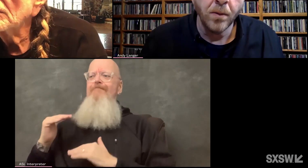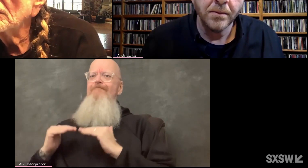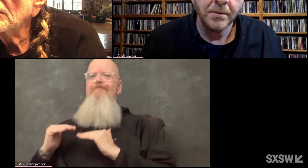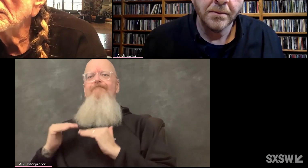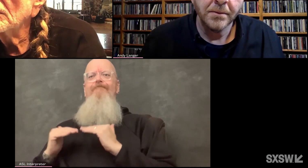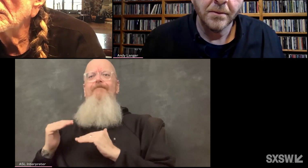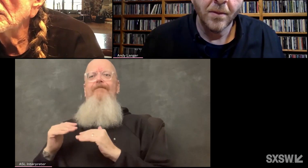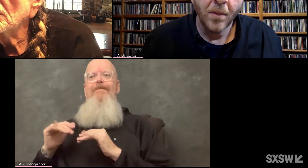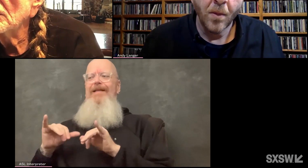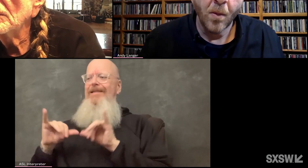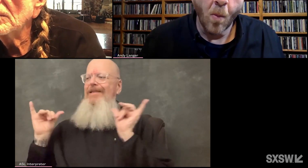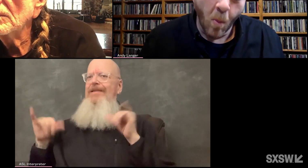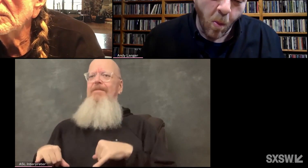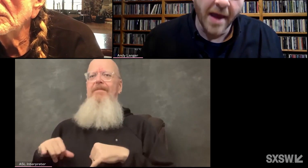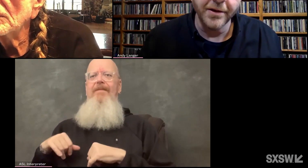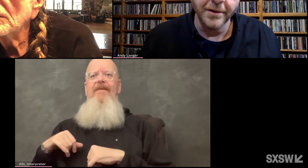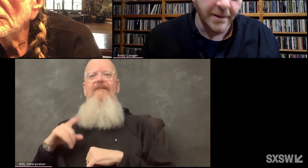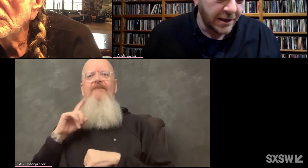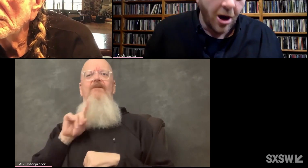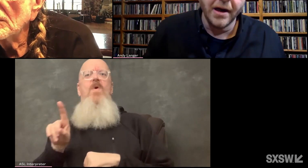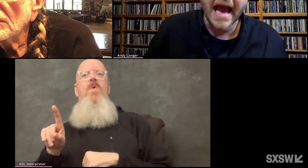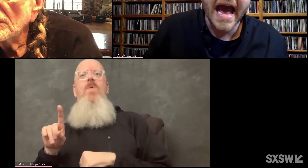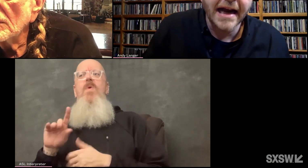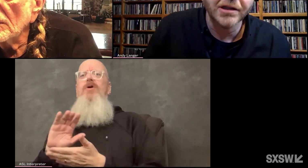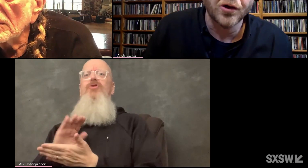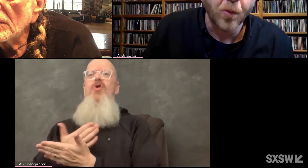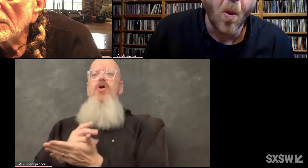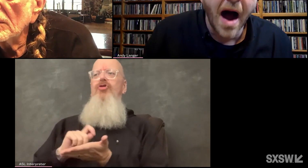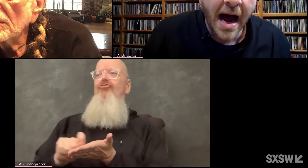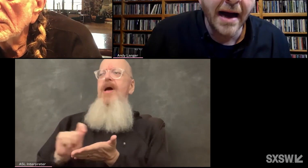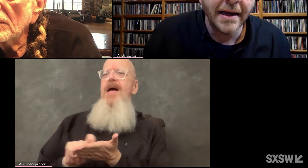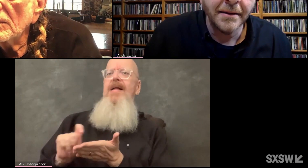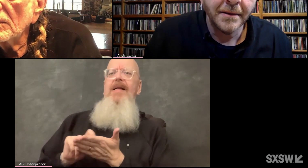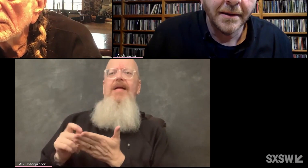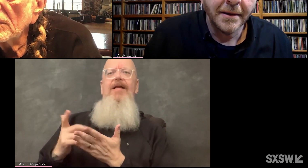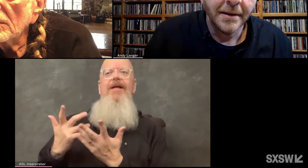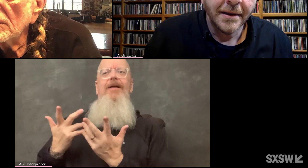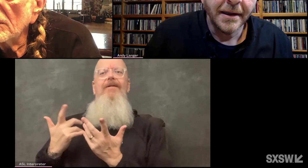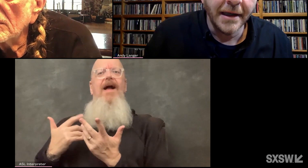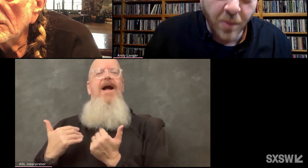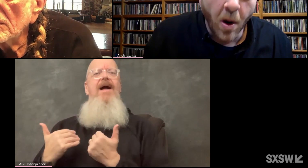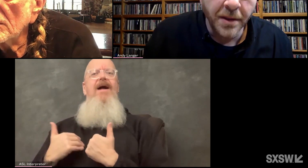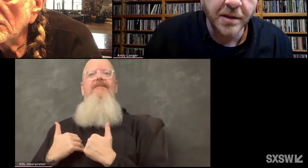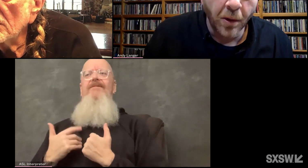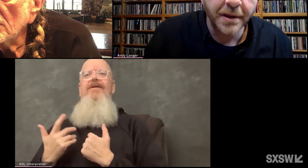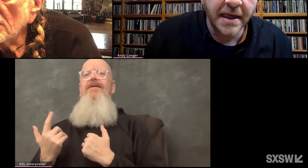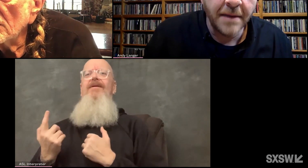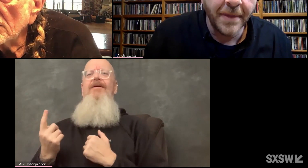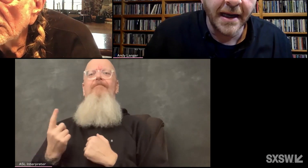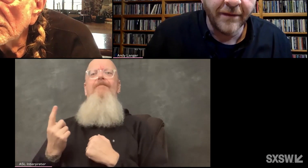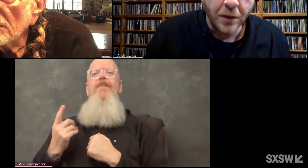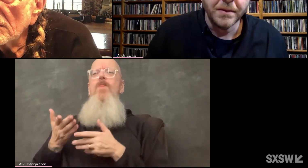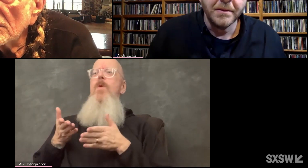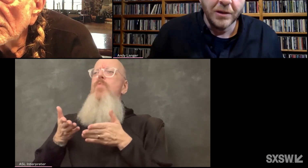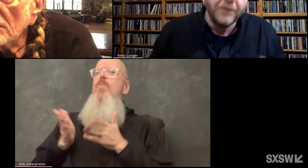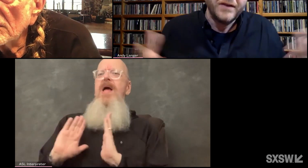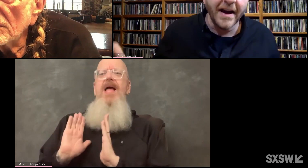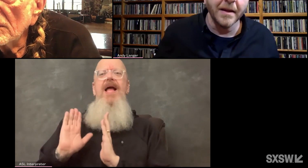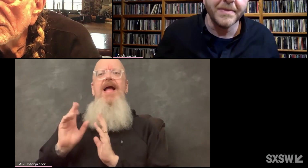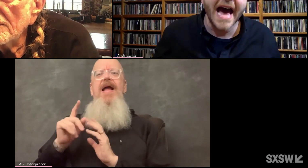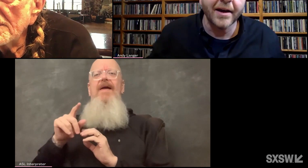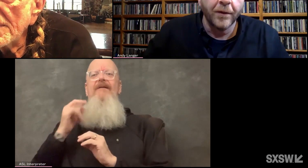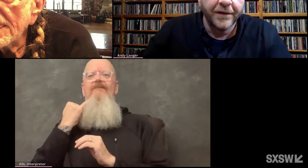know whether song X or Y is one that's worth keeping? Have you,